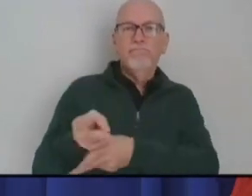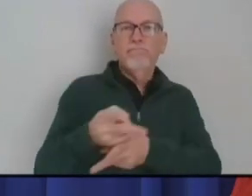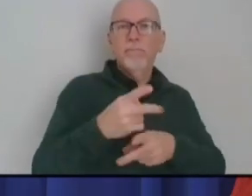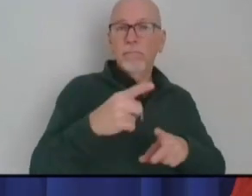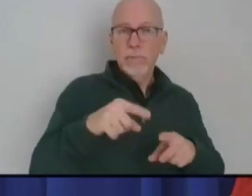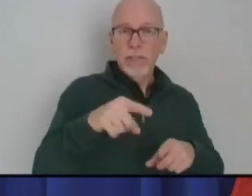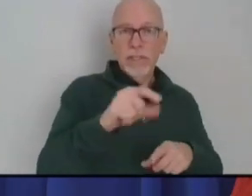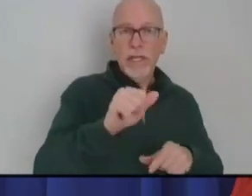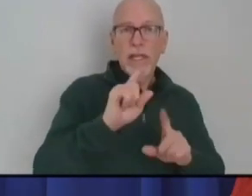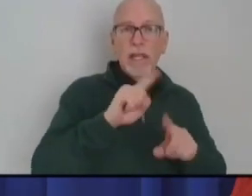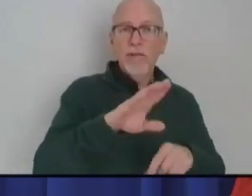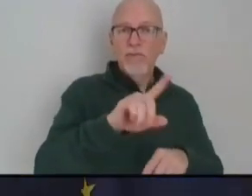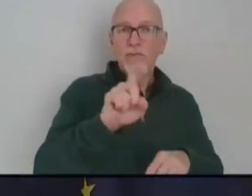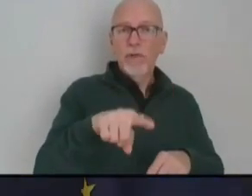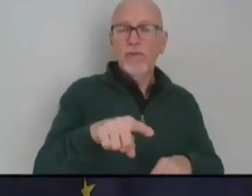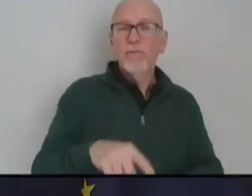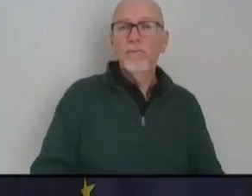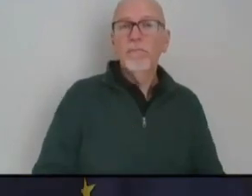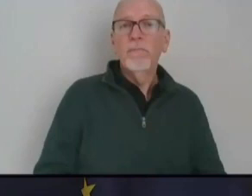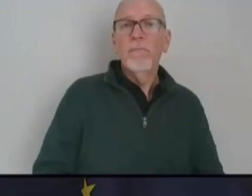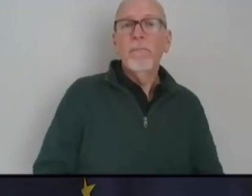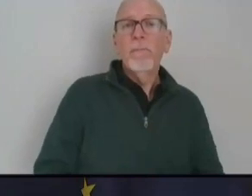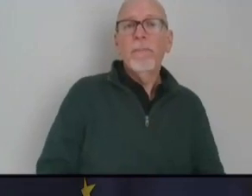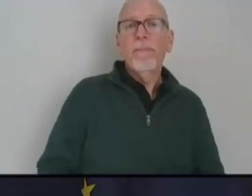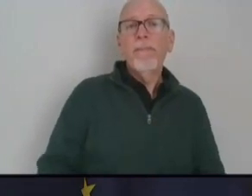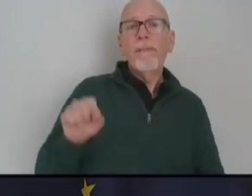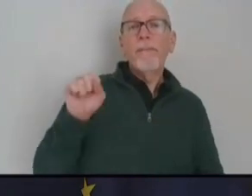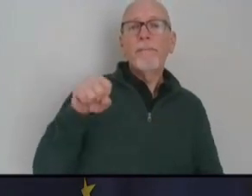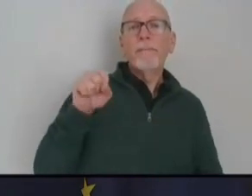want to answer her technical questions. Yeah.